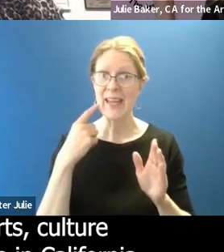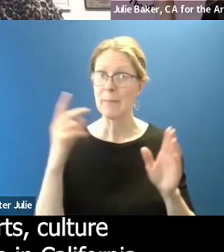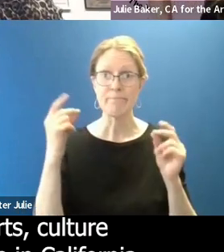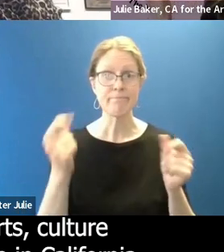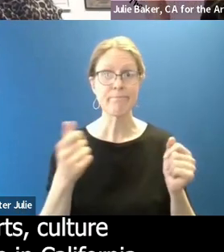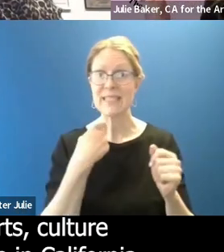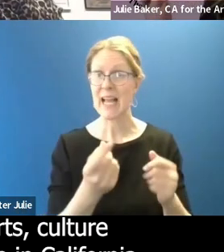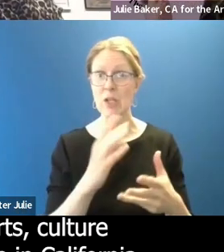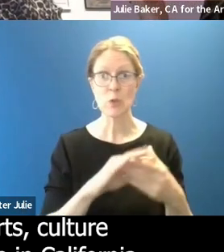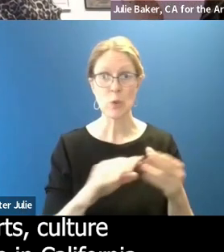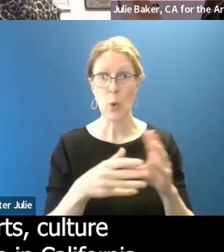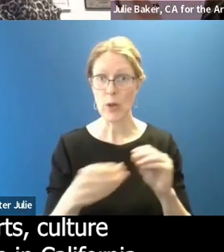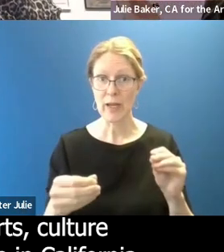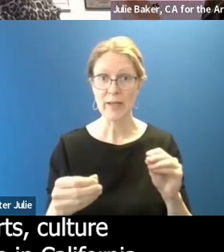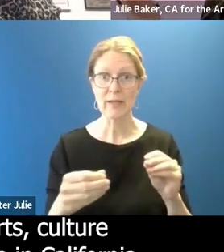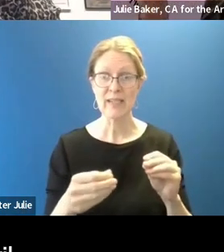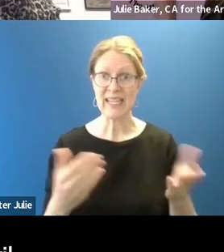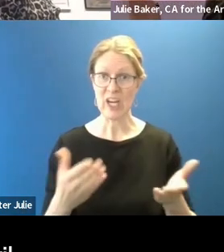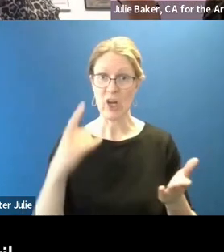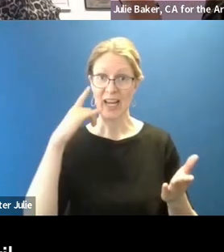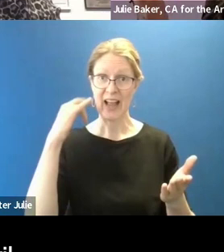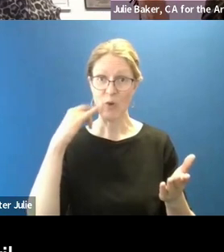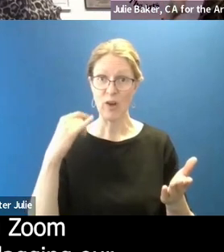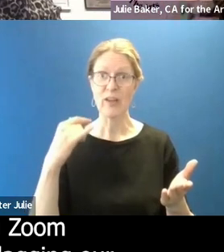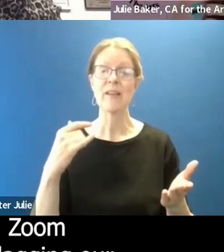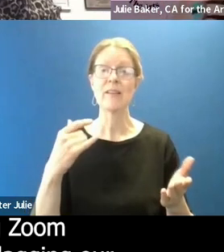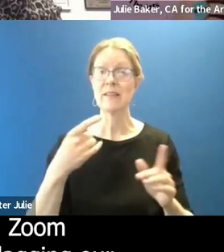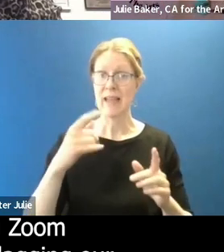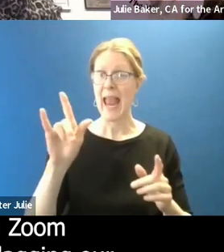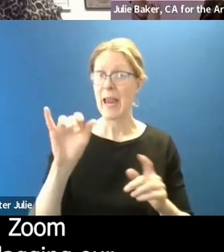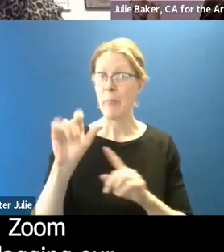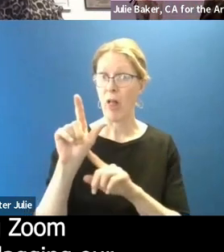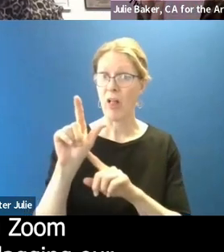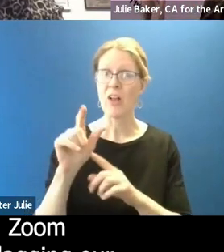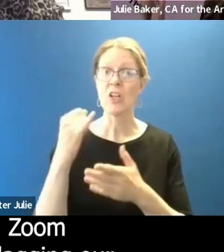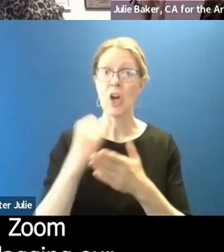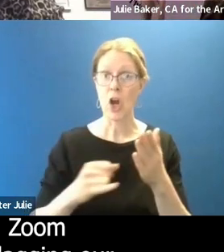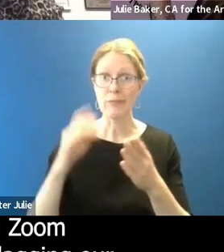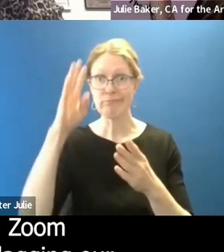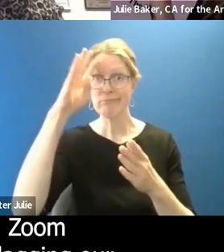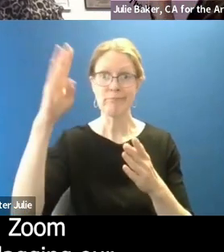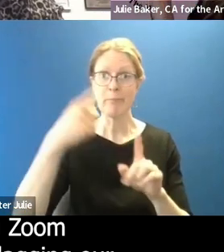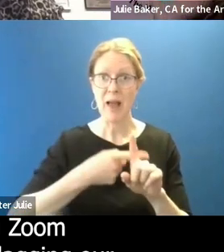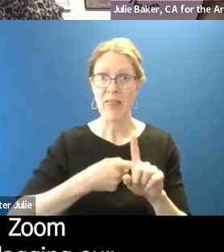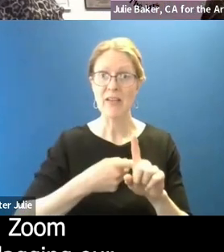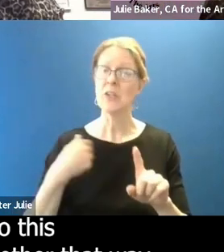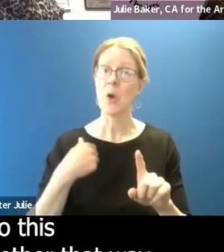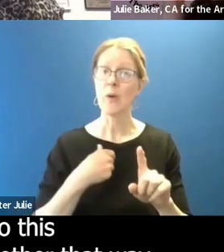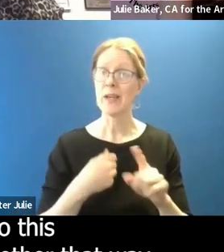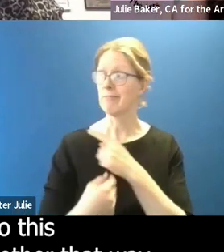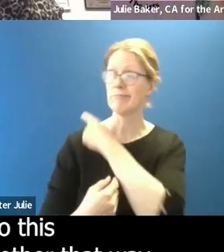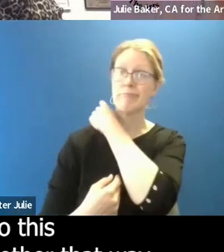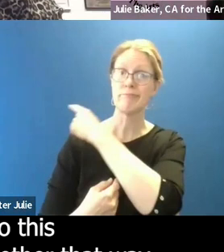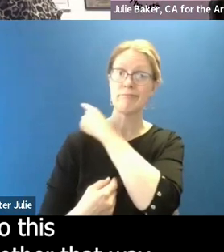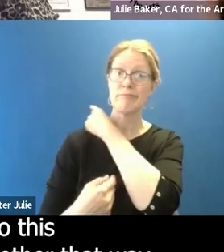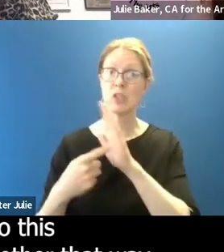we're actually in Arts, Culture, and Creativity Month here in California. It's every April. So as we're doing Zoom meetings, we're also flagging our, and I